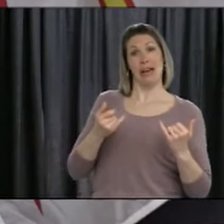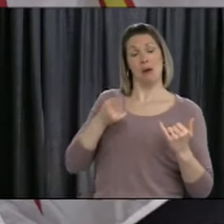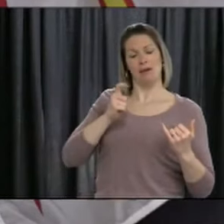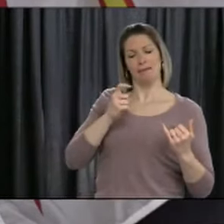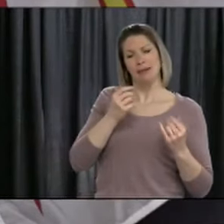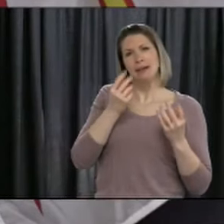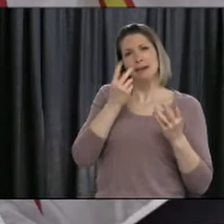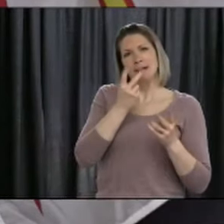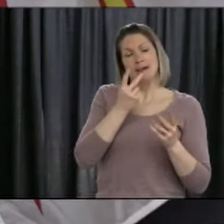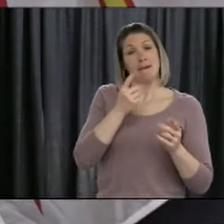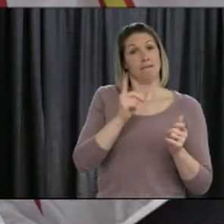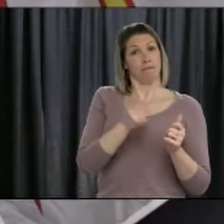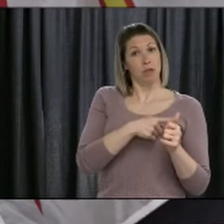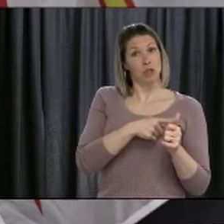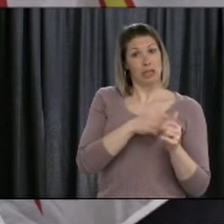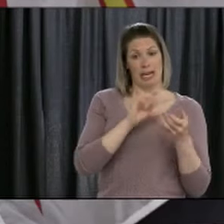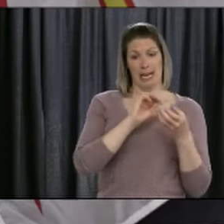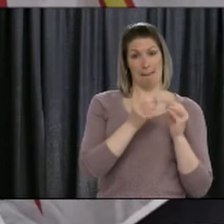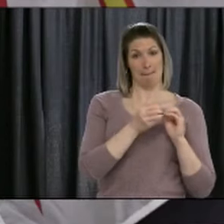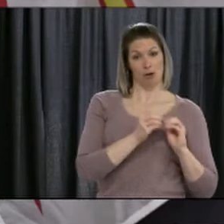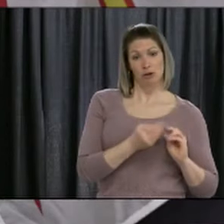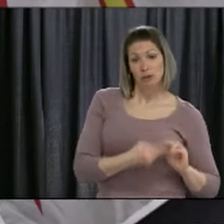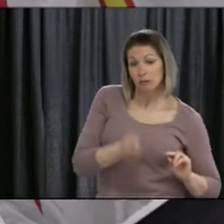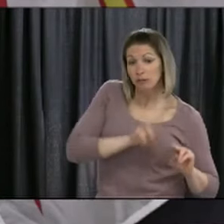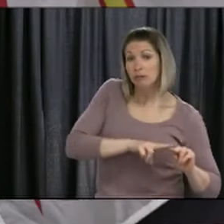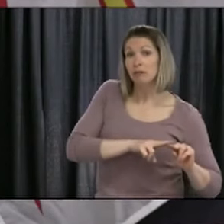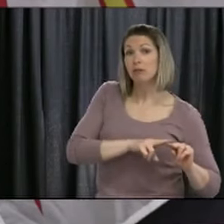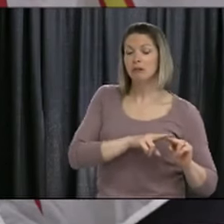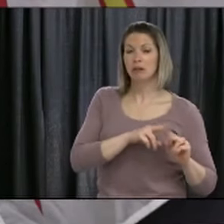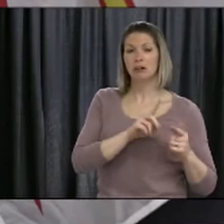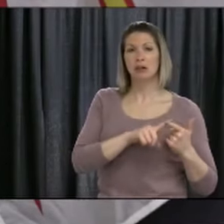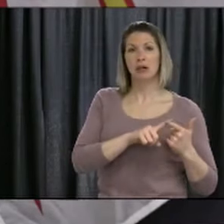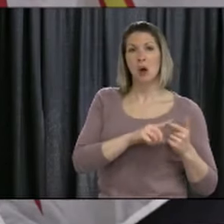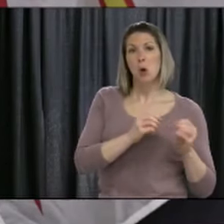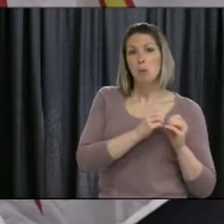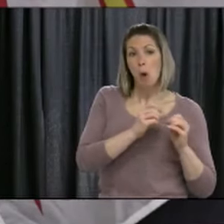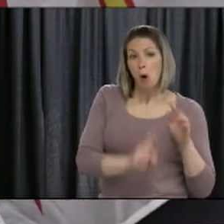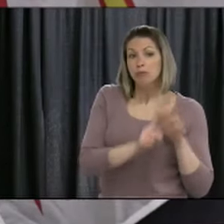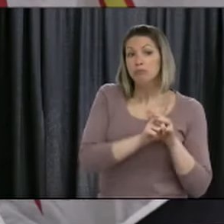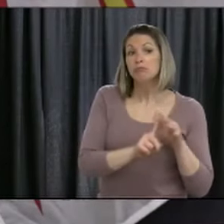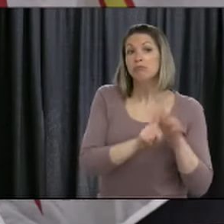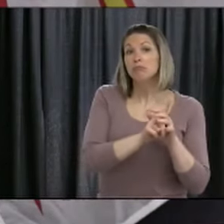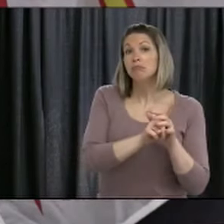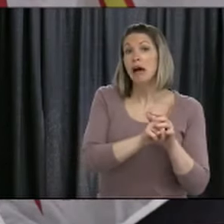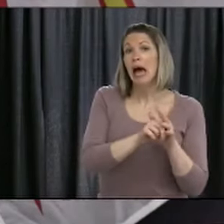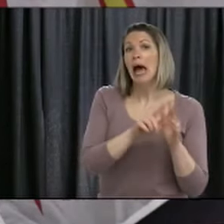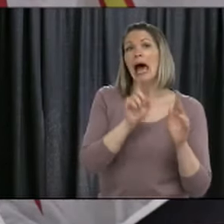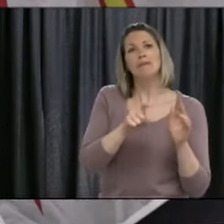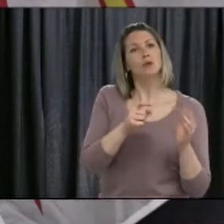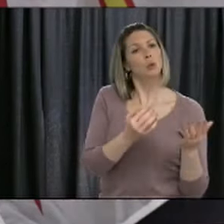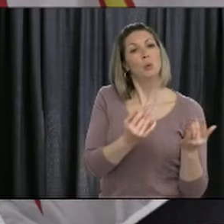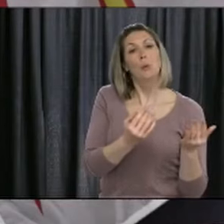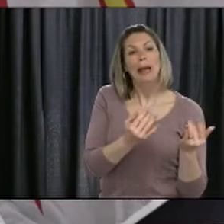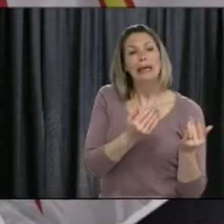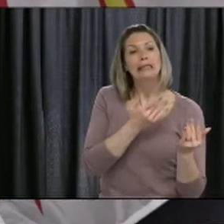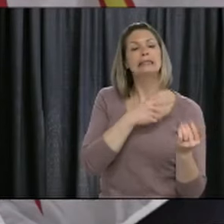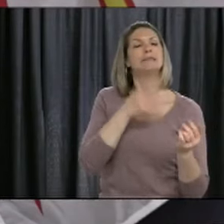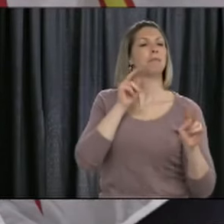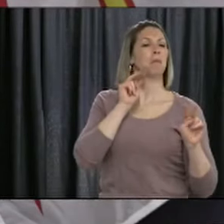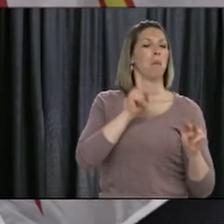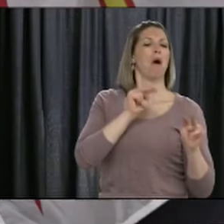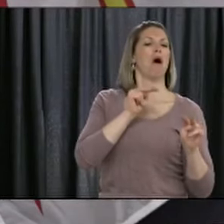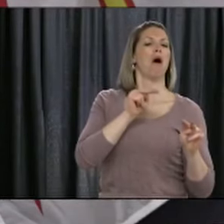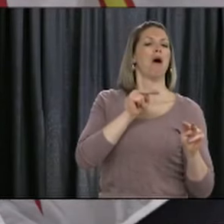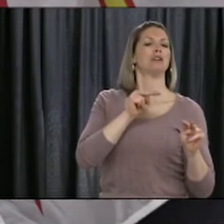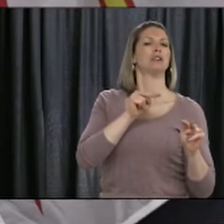what we expect the infection rate to be in our population. If we were seeing cases, the percent of positivity in